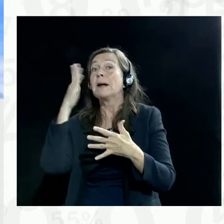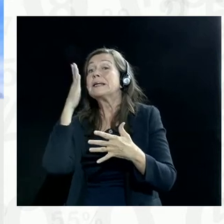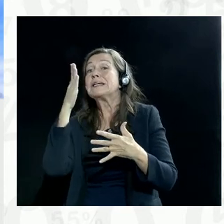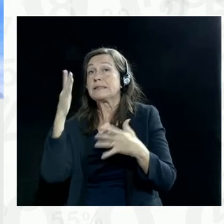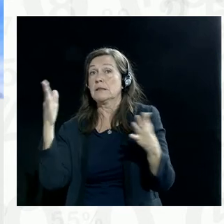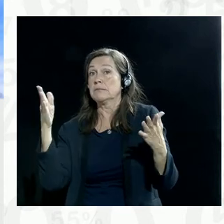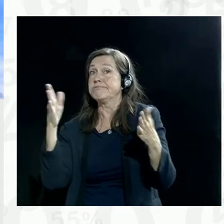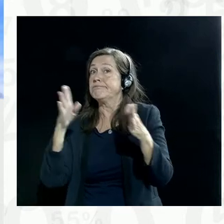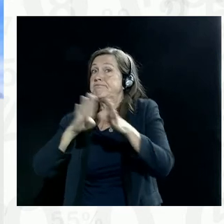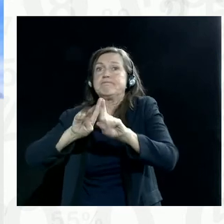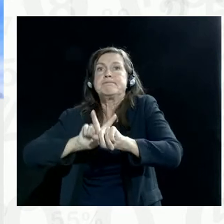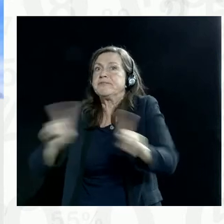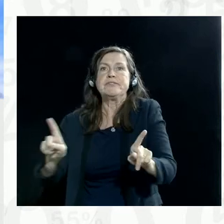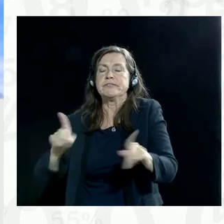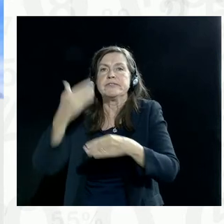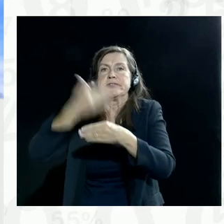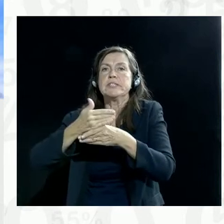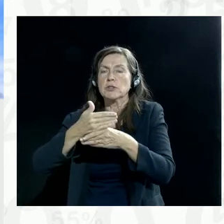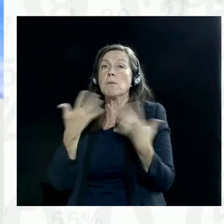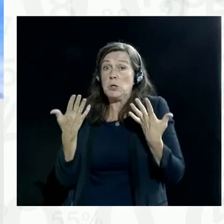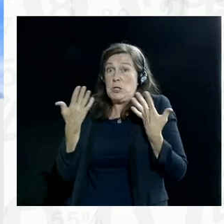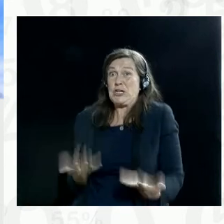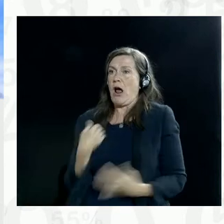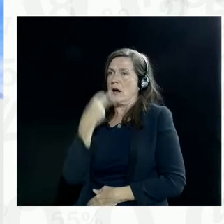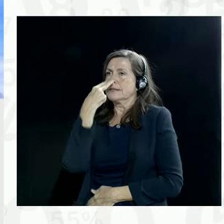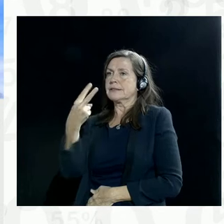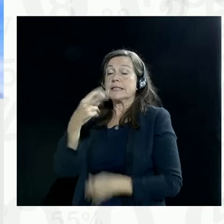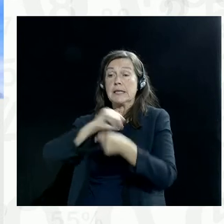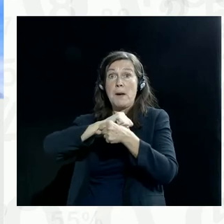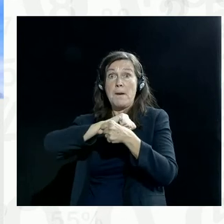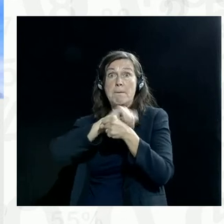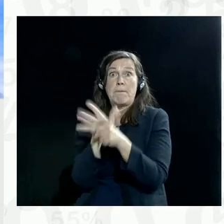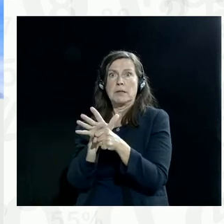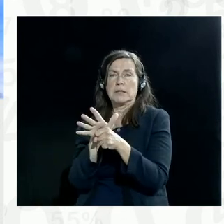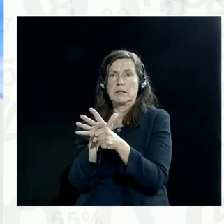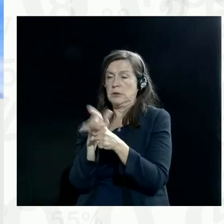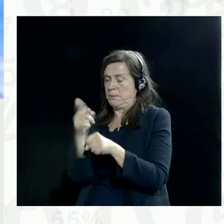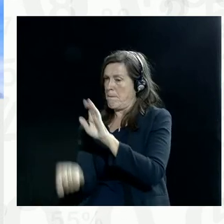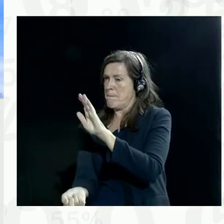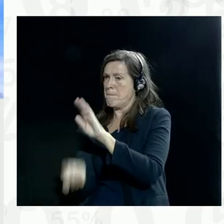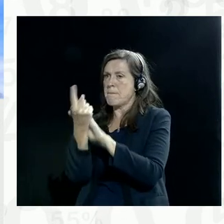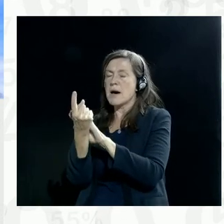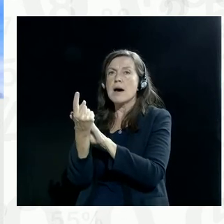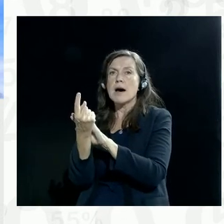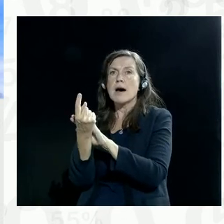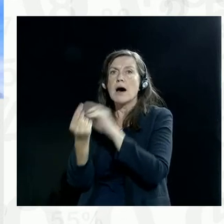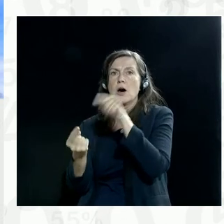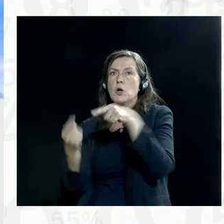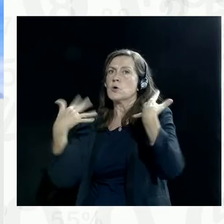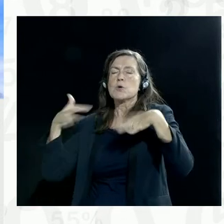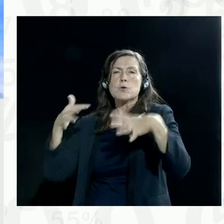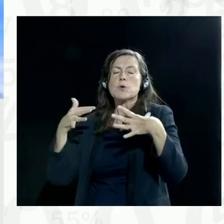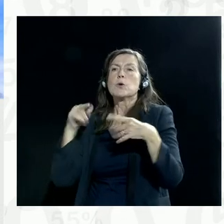observe right now that the pandemic has occurred at a crucial time in history. So if you think about